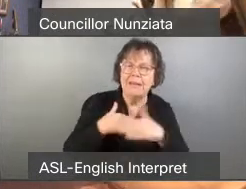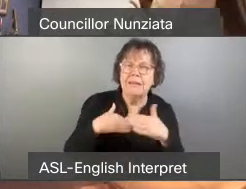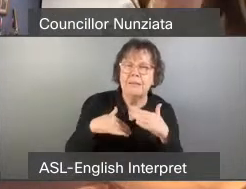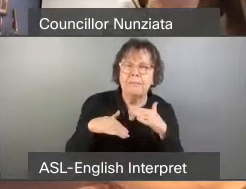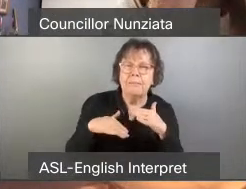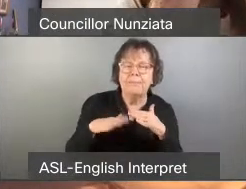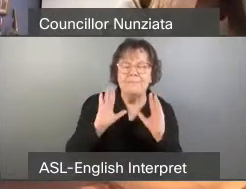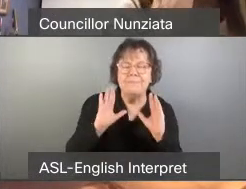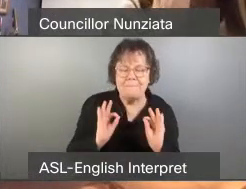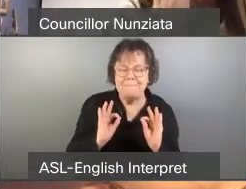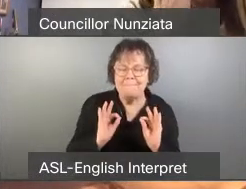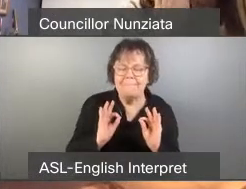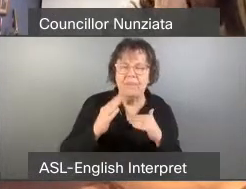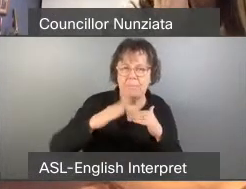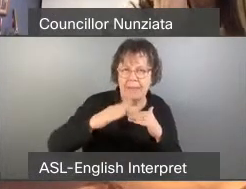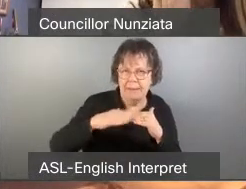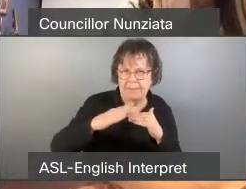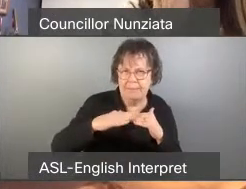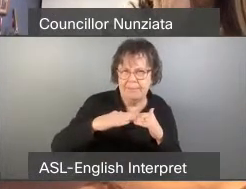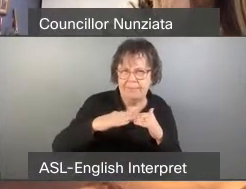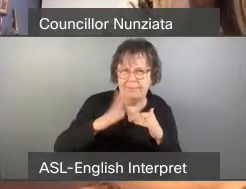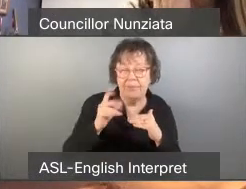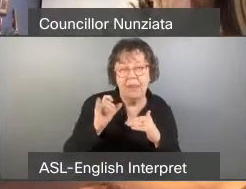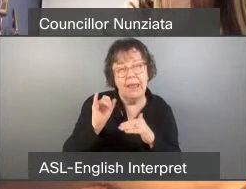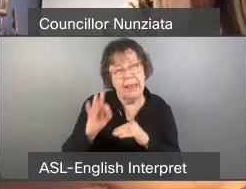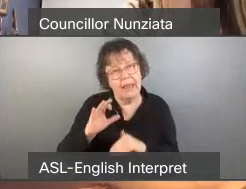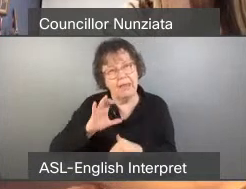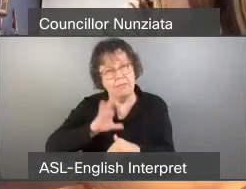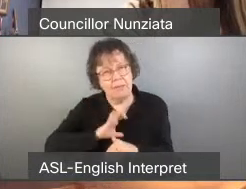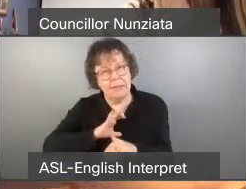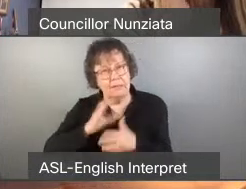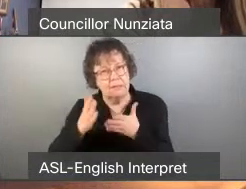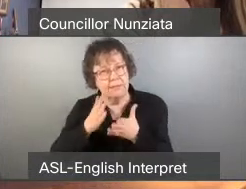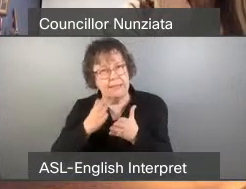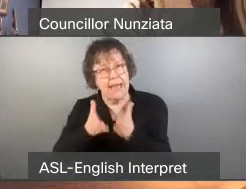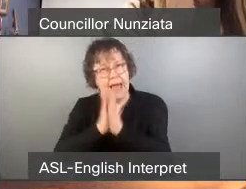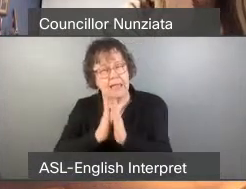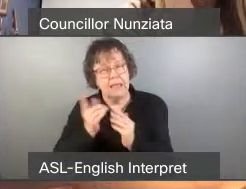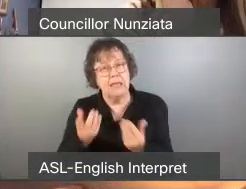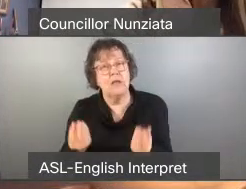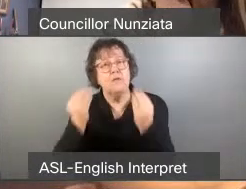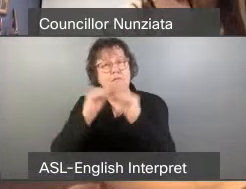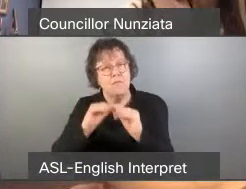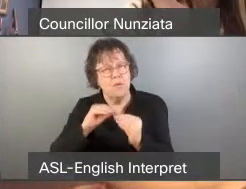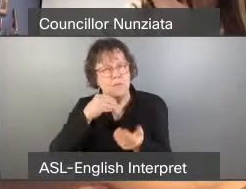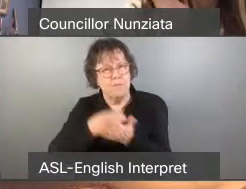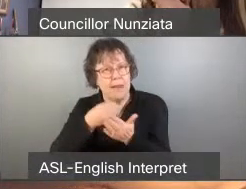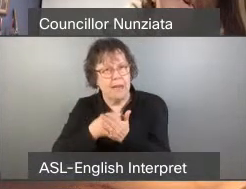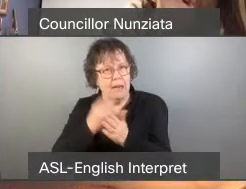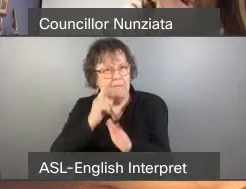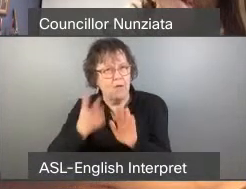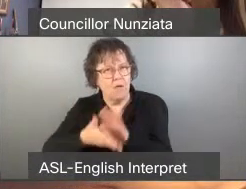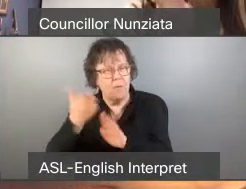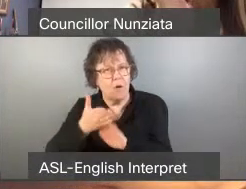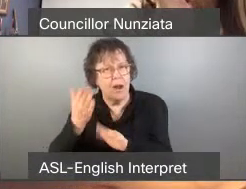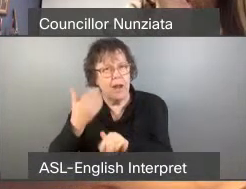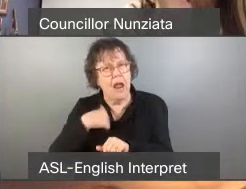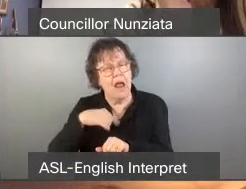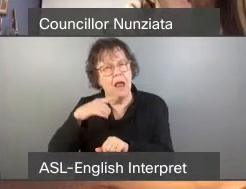If these teams are already asking for an additional $8.5 million to operate, shouldn't that and more